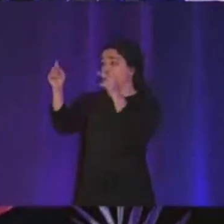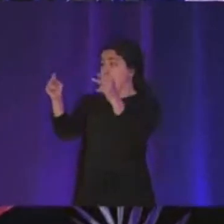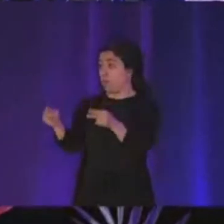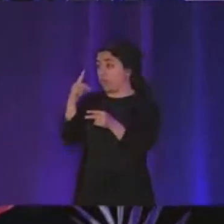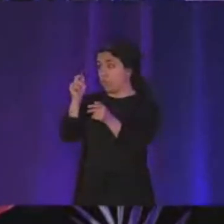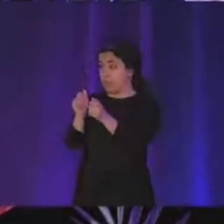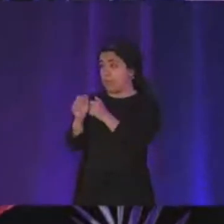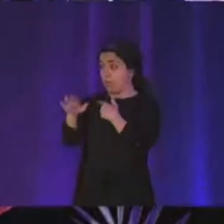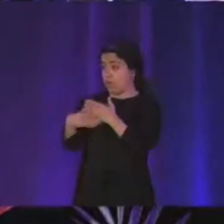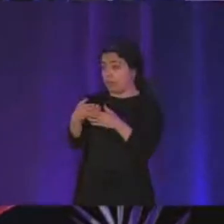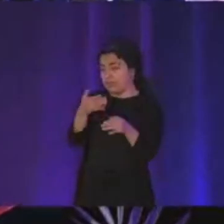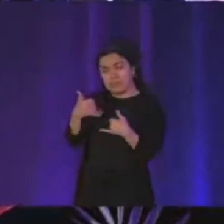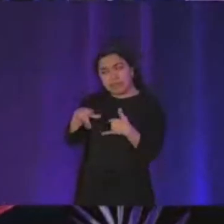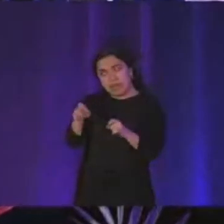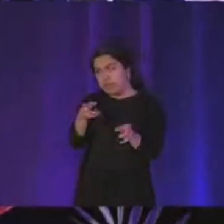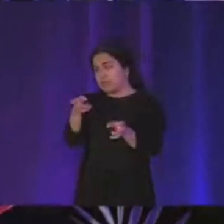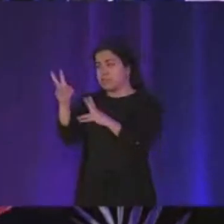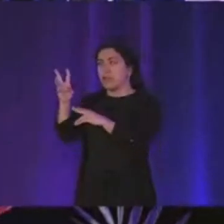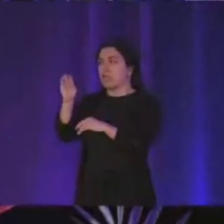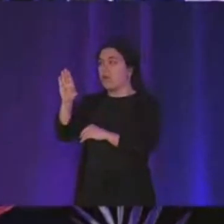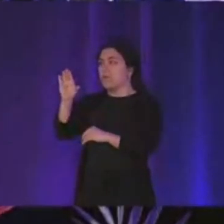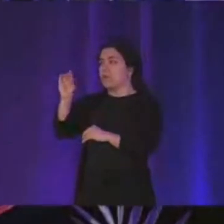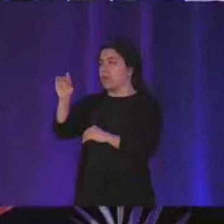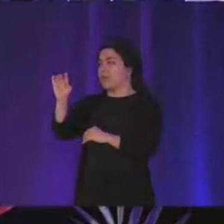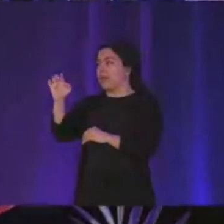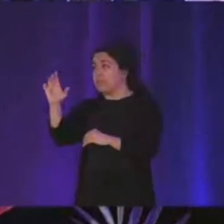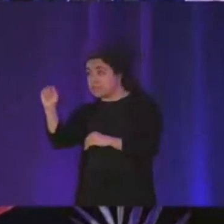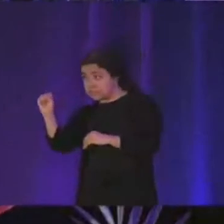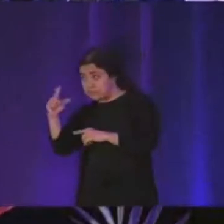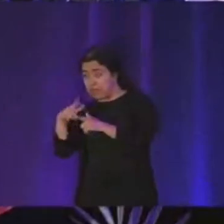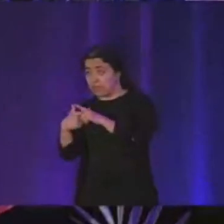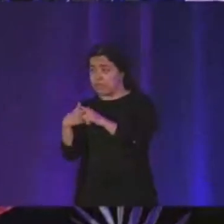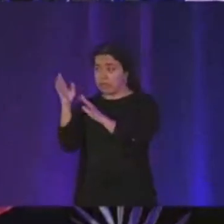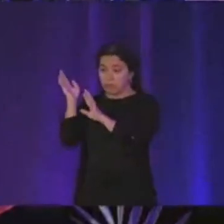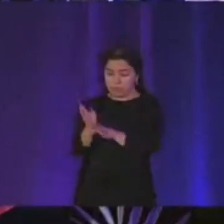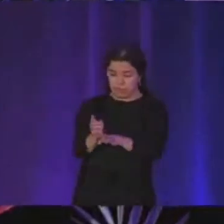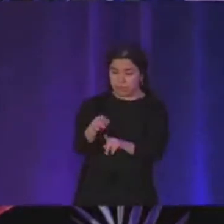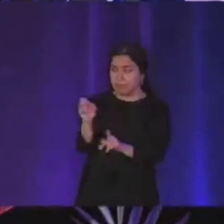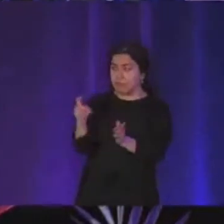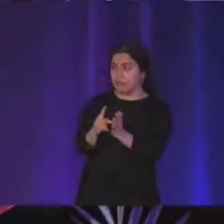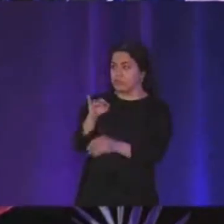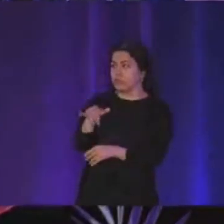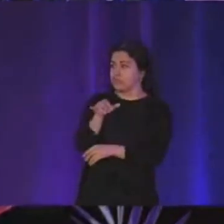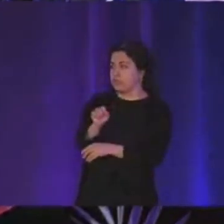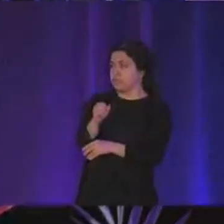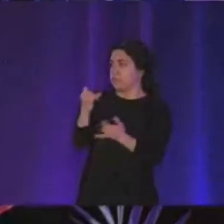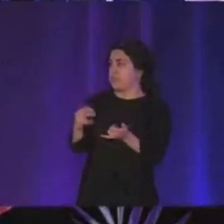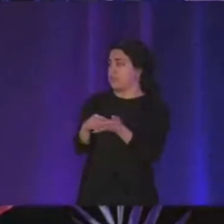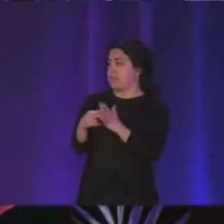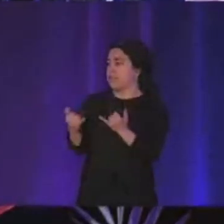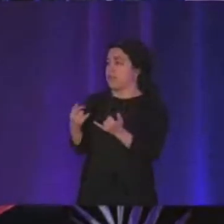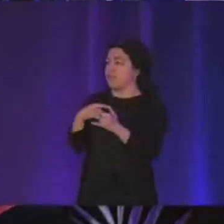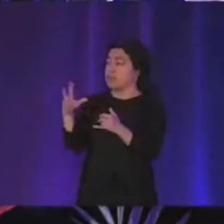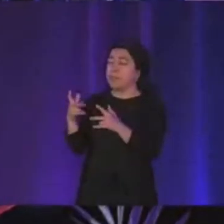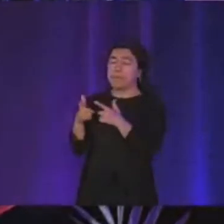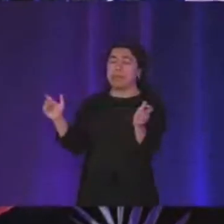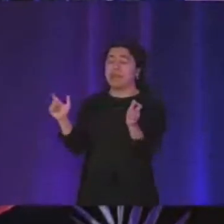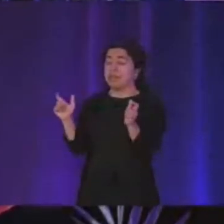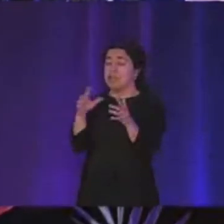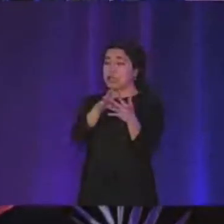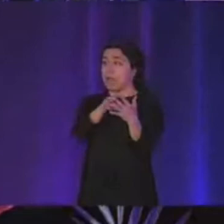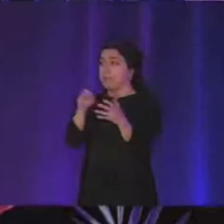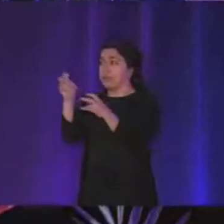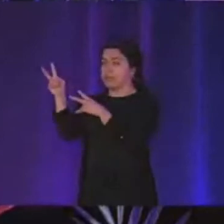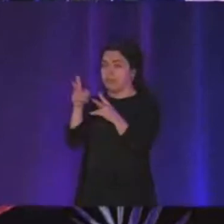still have to send it to web codex so you still have to send it back to javascript and so now you have to do like a big copy like two big copies